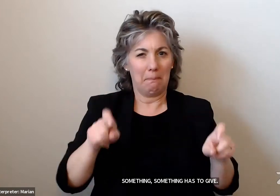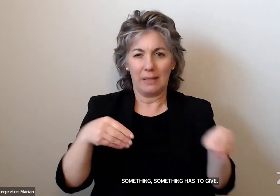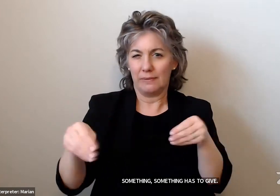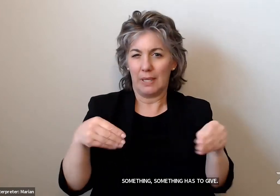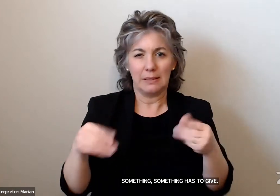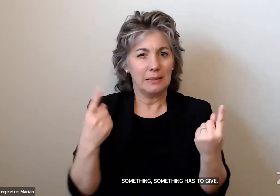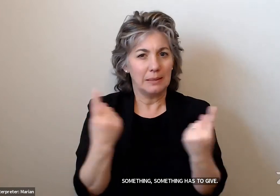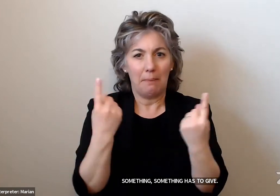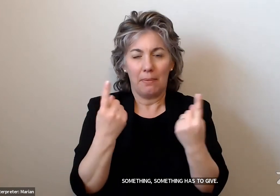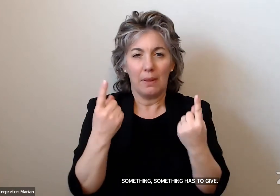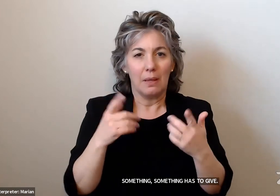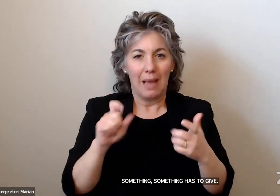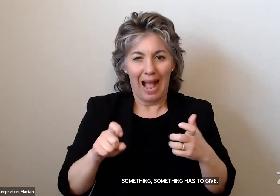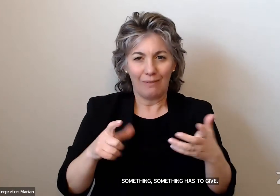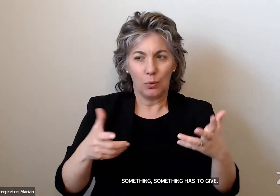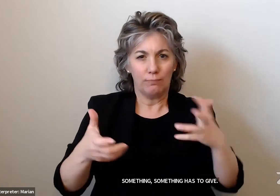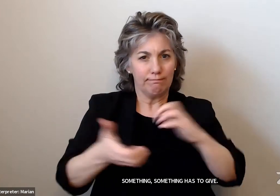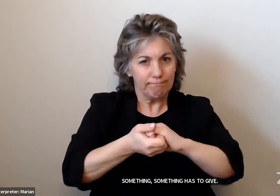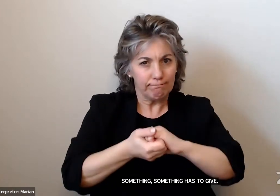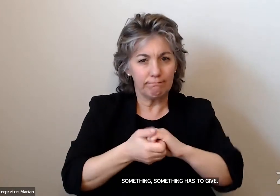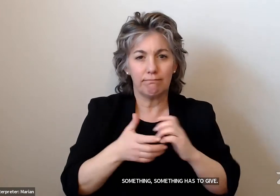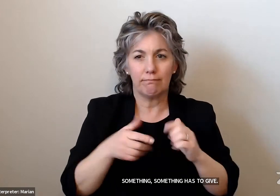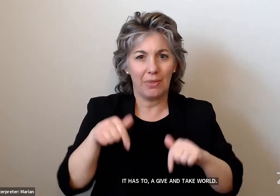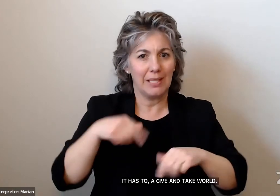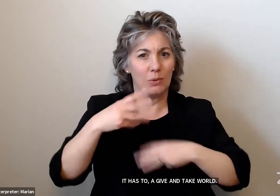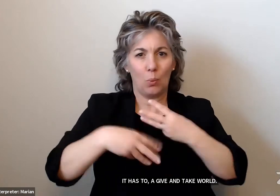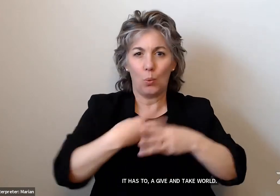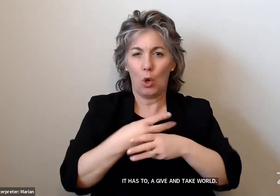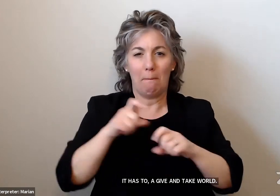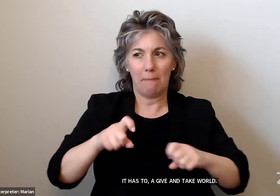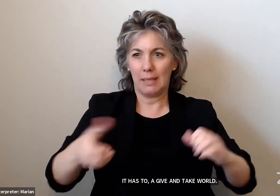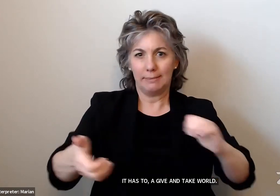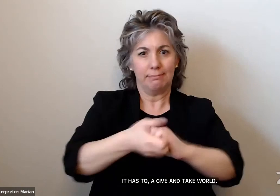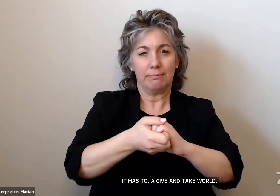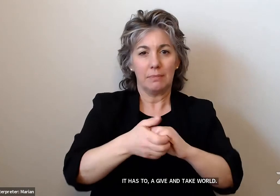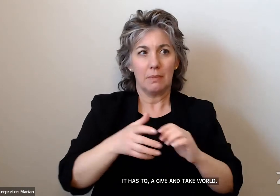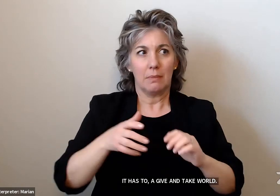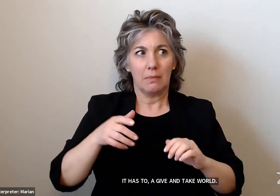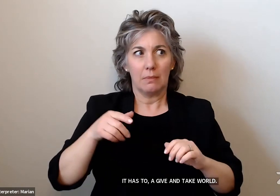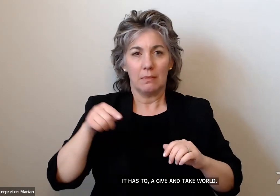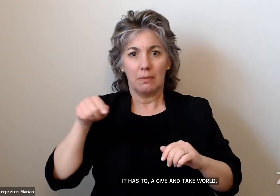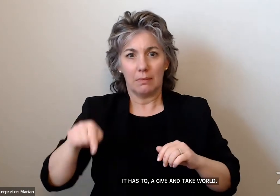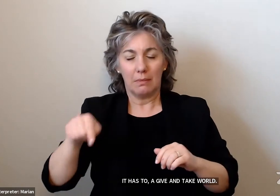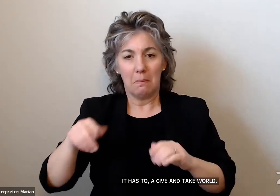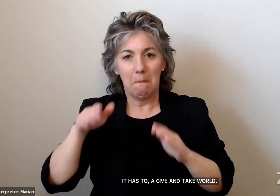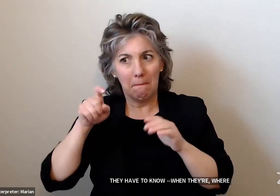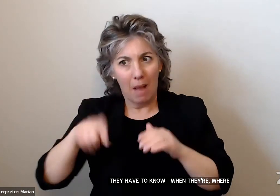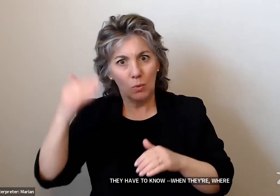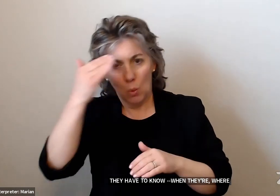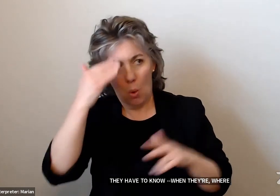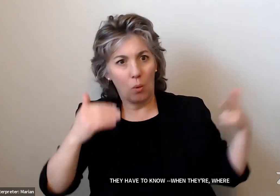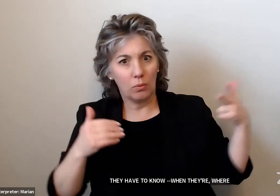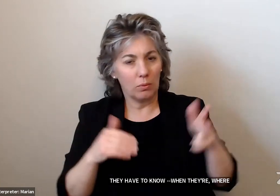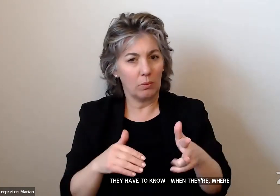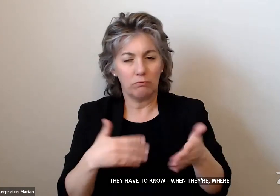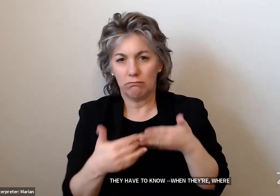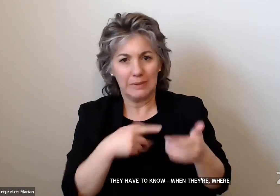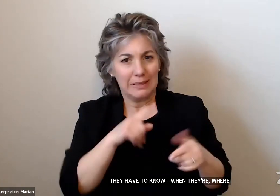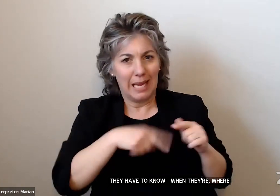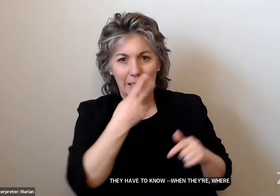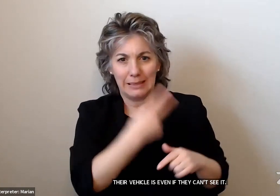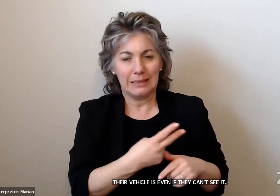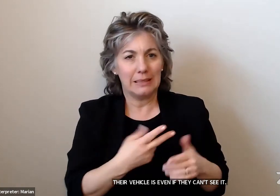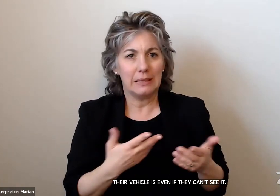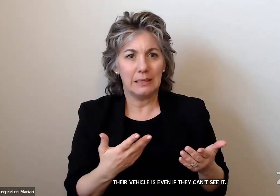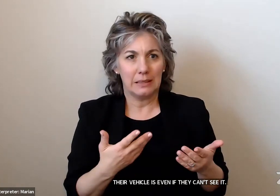There has to it's a give and take world. They have to know when their – where their vehicle is, even if they can't see it. So there must